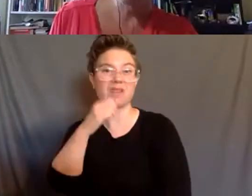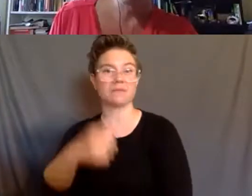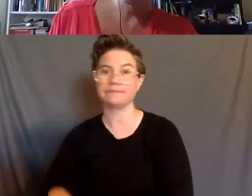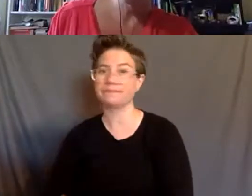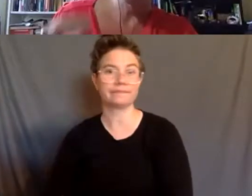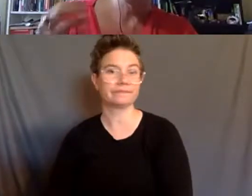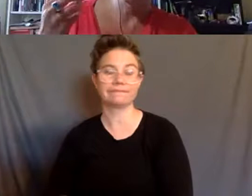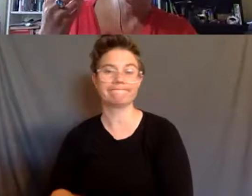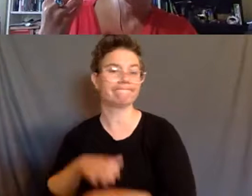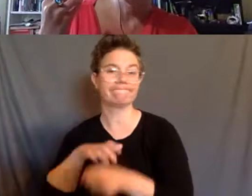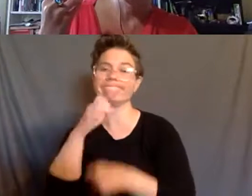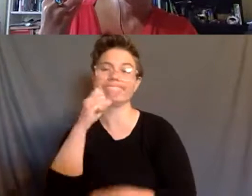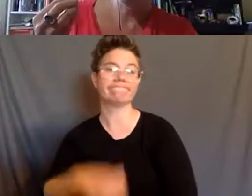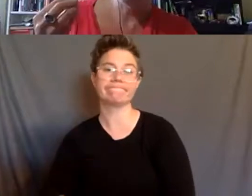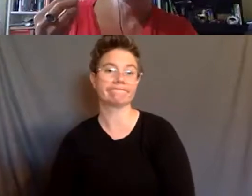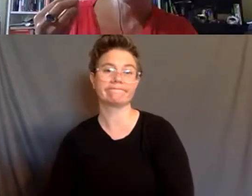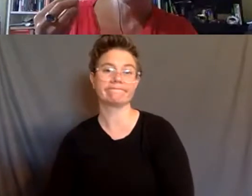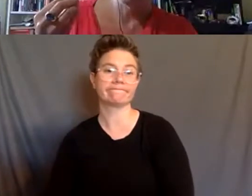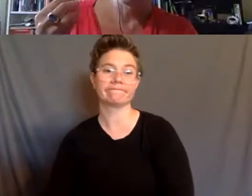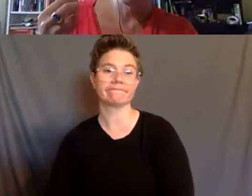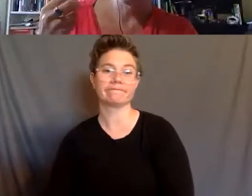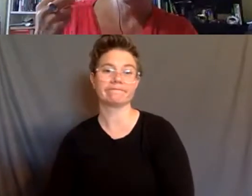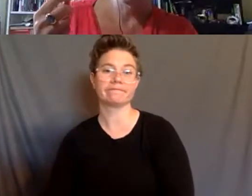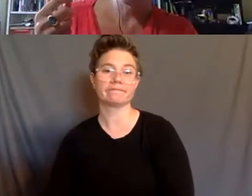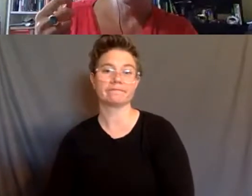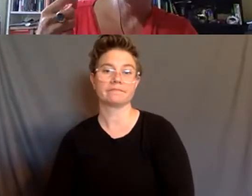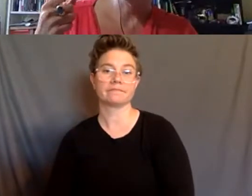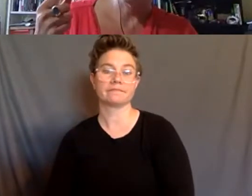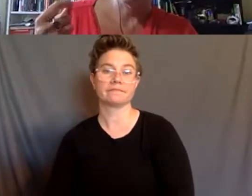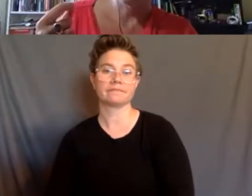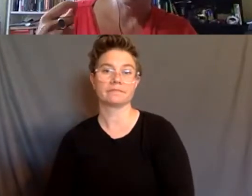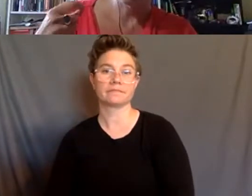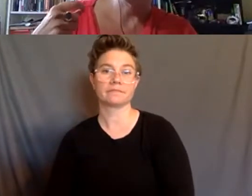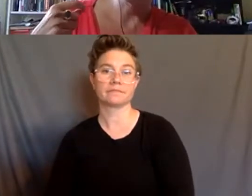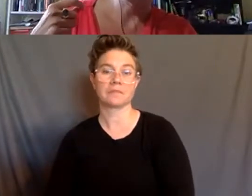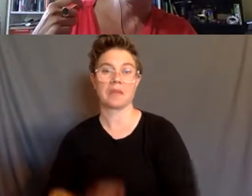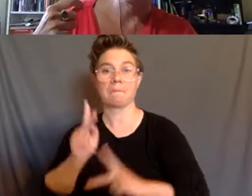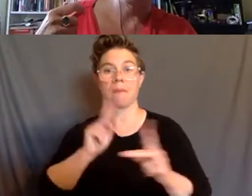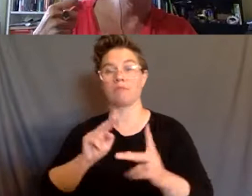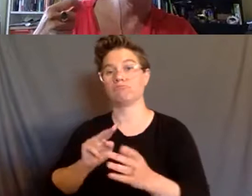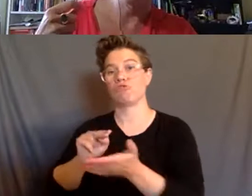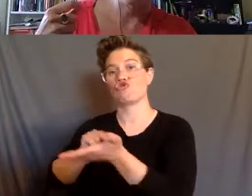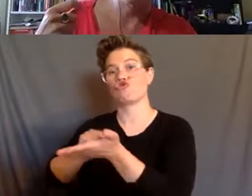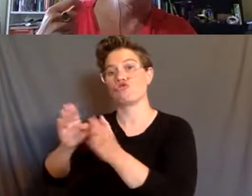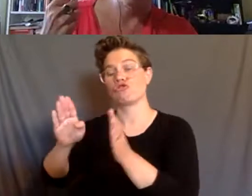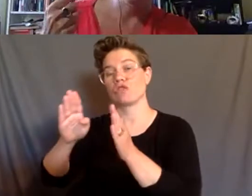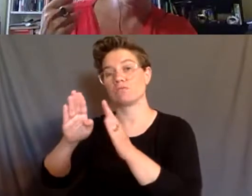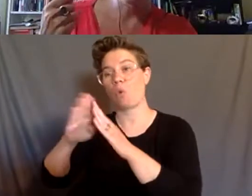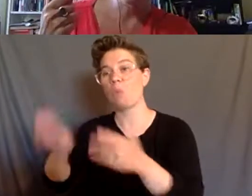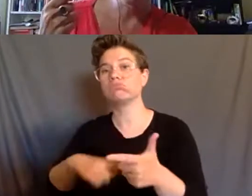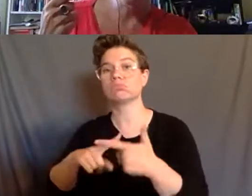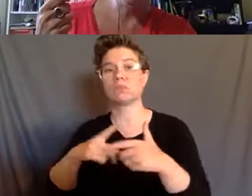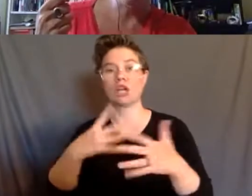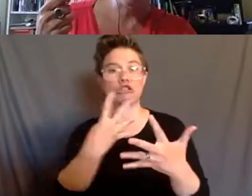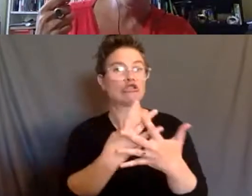for people who hold institutions and nursing homes and jails and prisons. It's